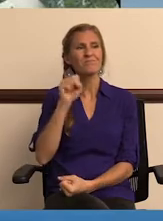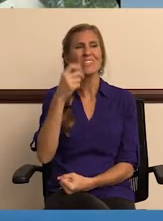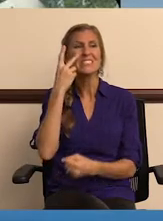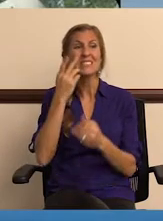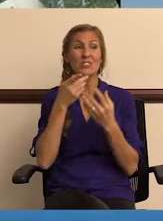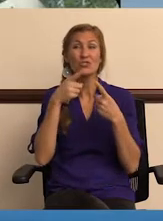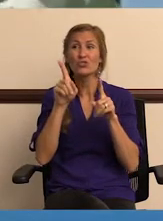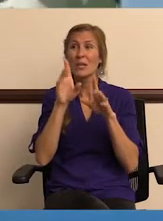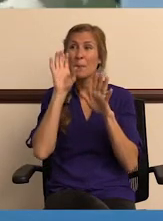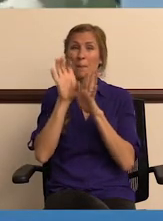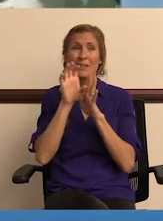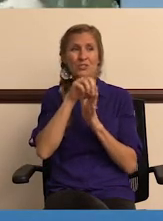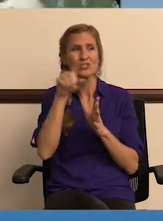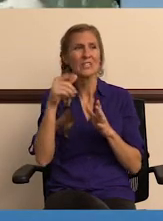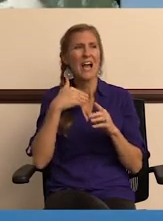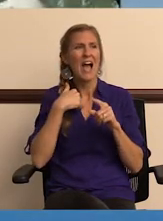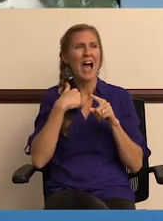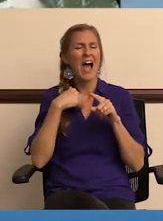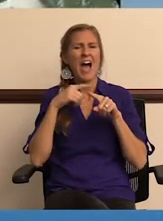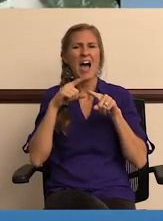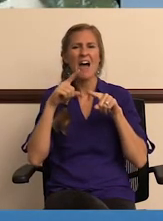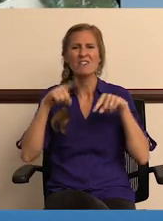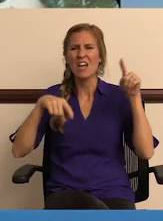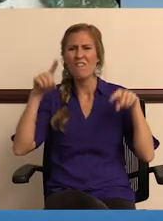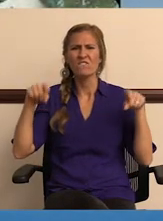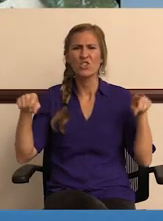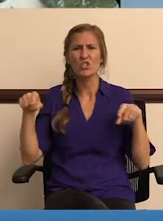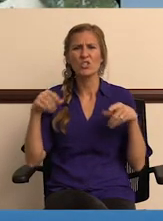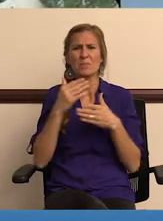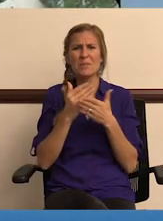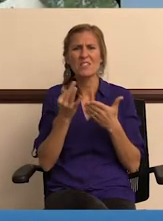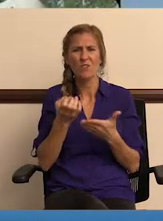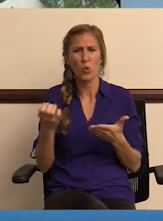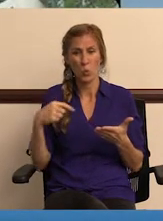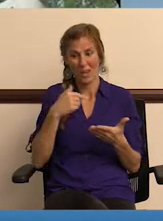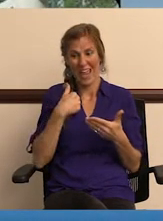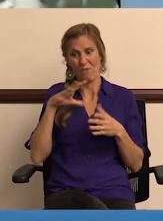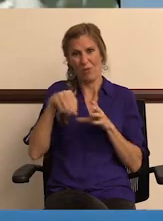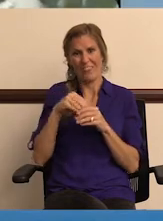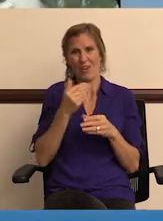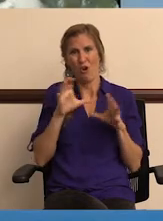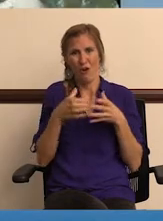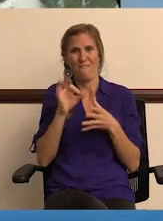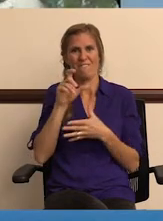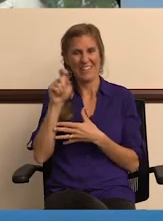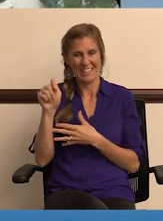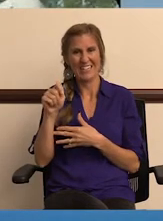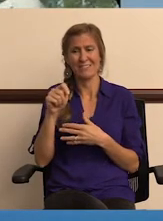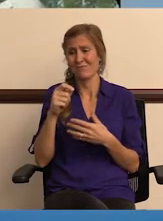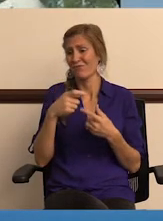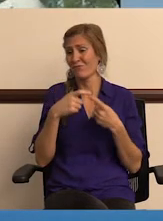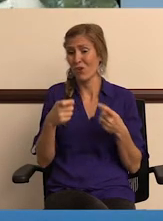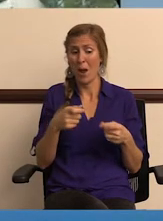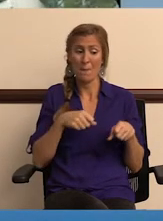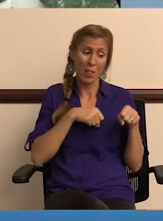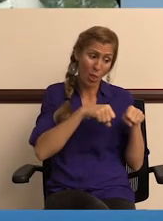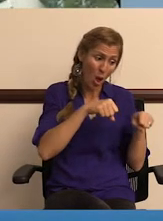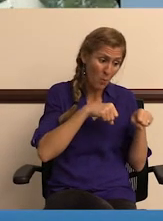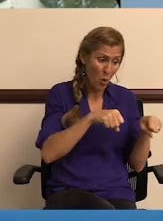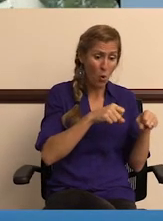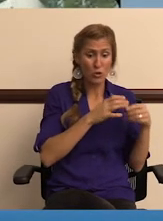And you can see here just the diverse pieces that we have within our fleet. you know, we're talking everything from,